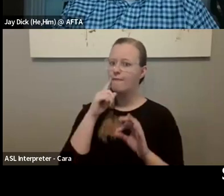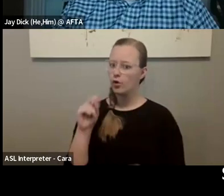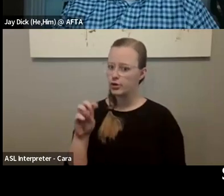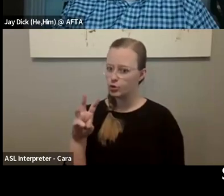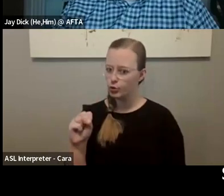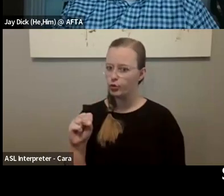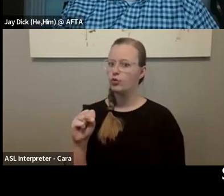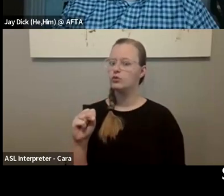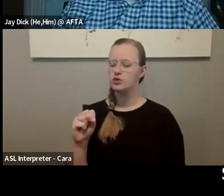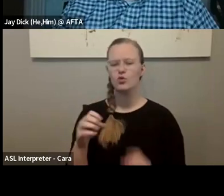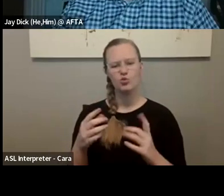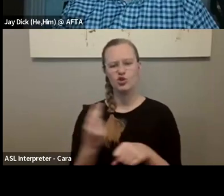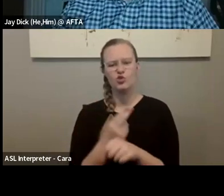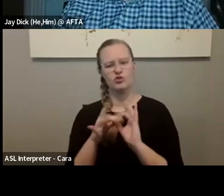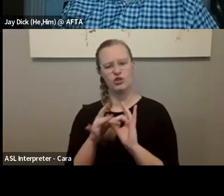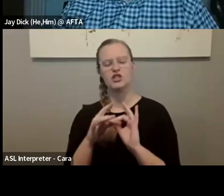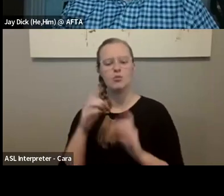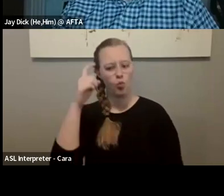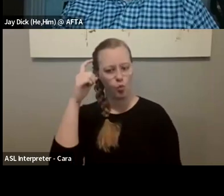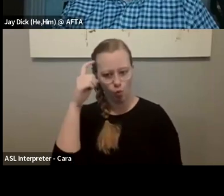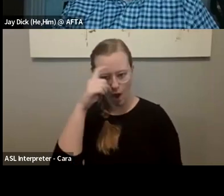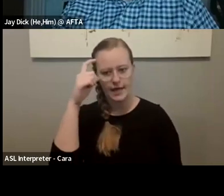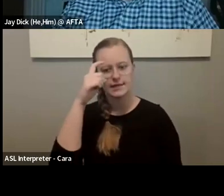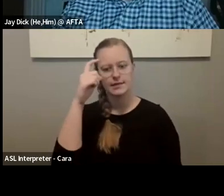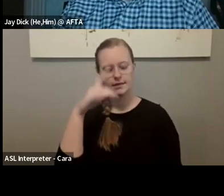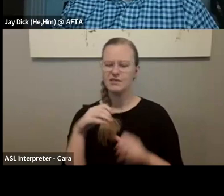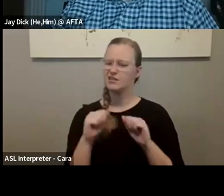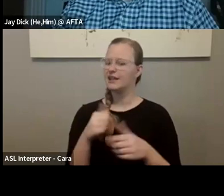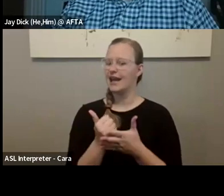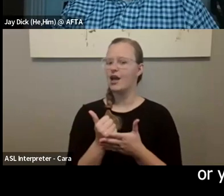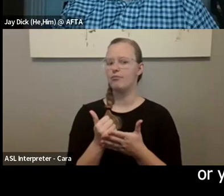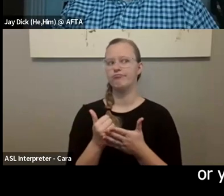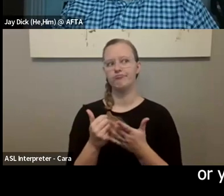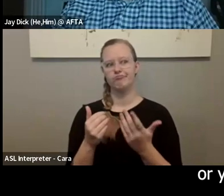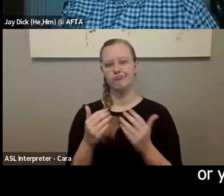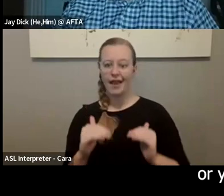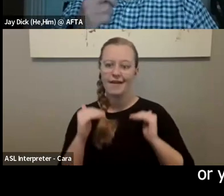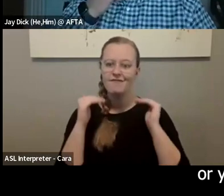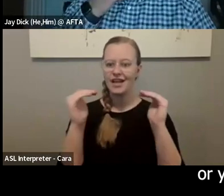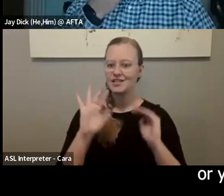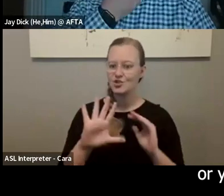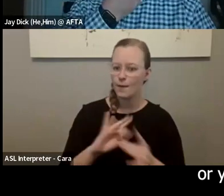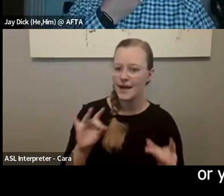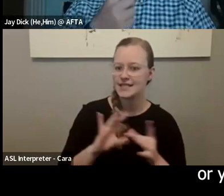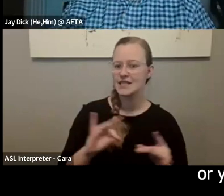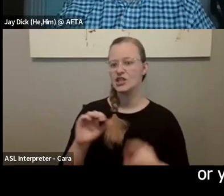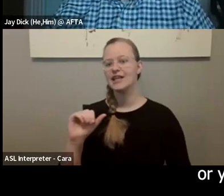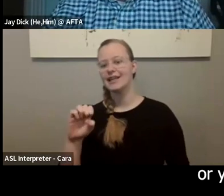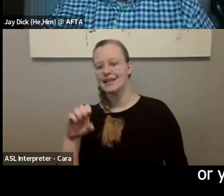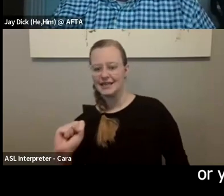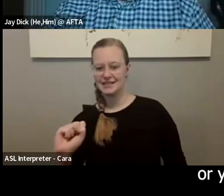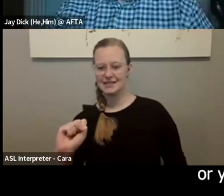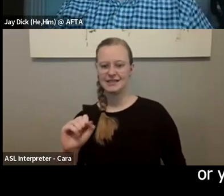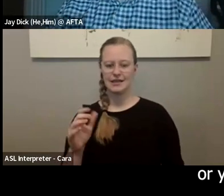you know, use those relationships wisely. But absolutely, those can really help advance the your your messaging and case making and